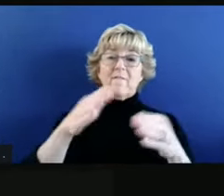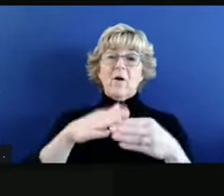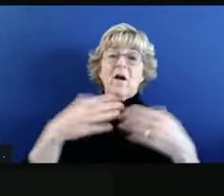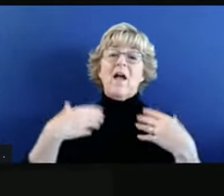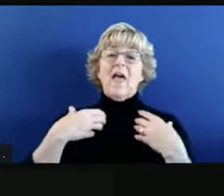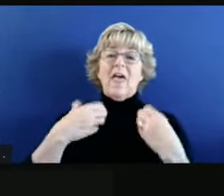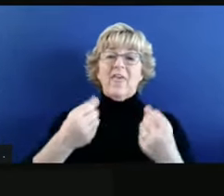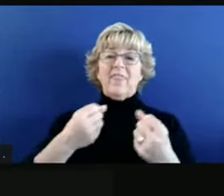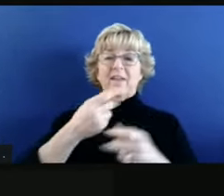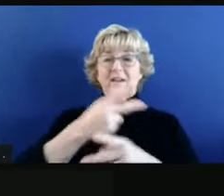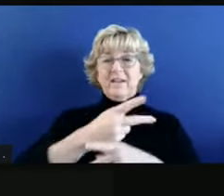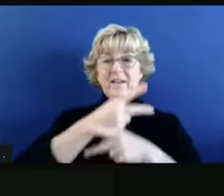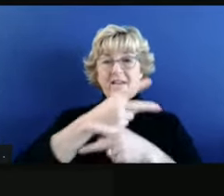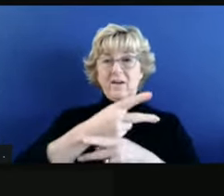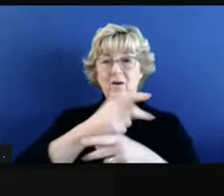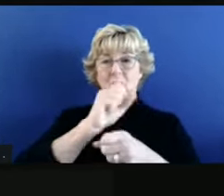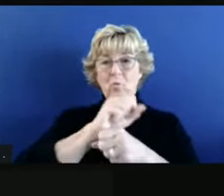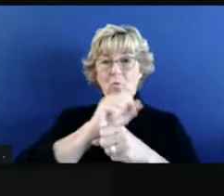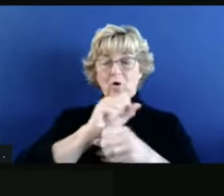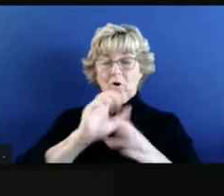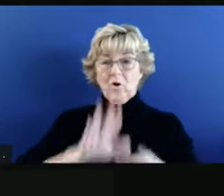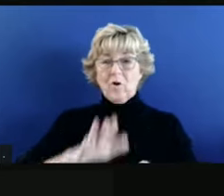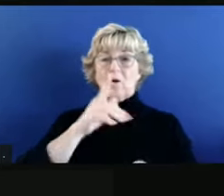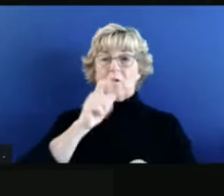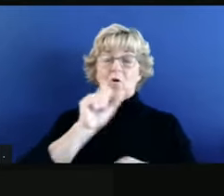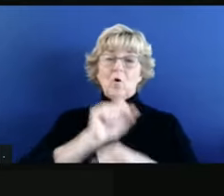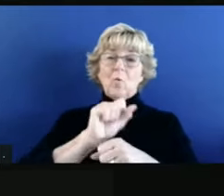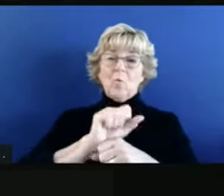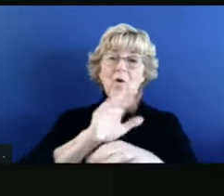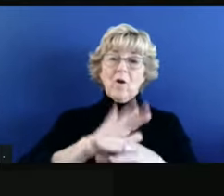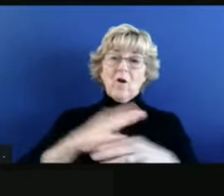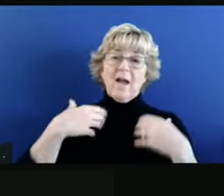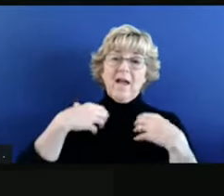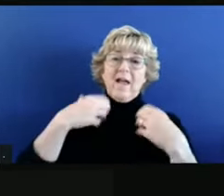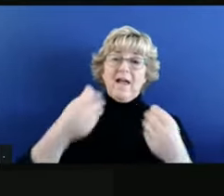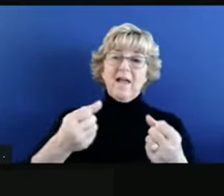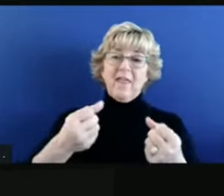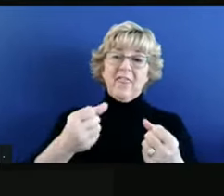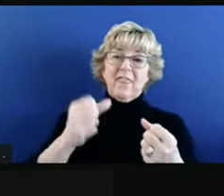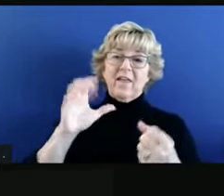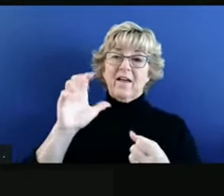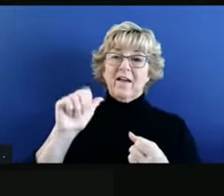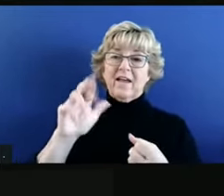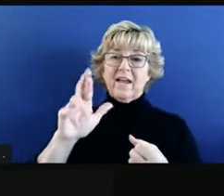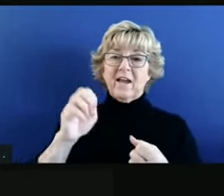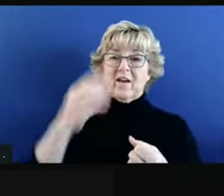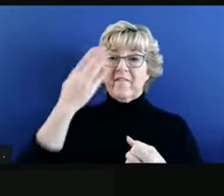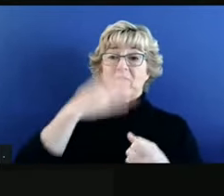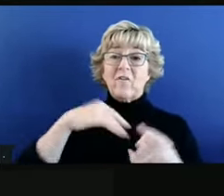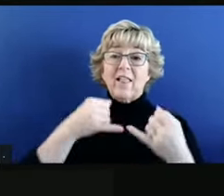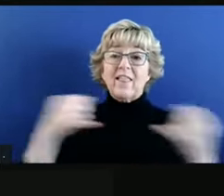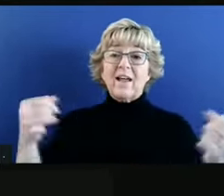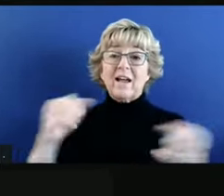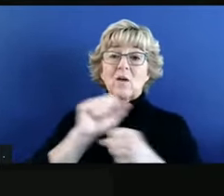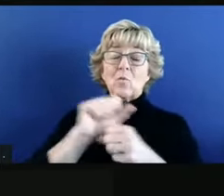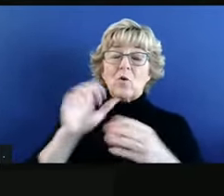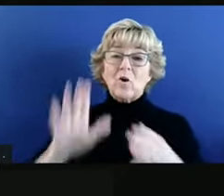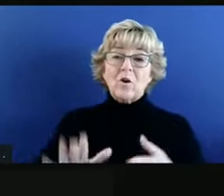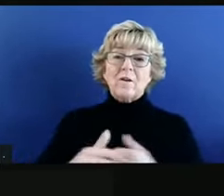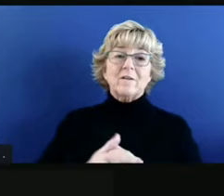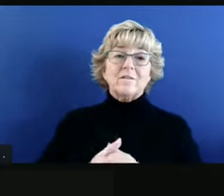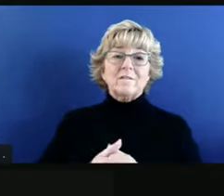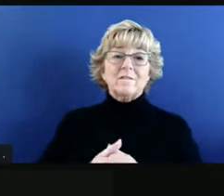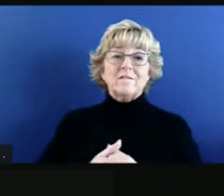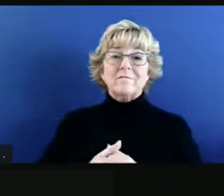healthcare space, individuals who work on our healthcare front lines and in some of our